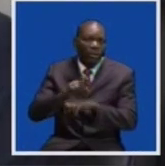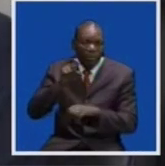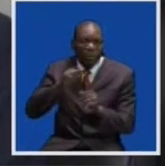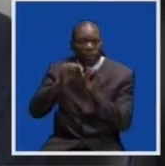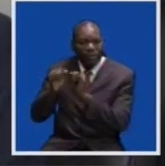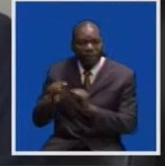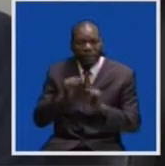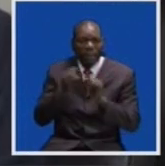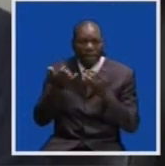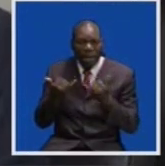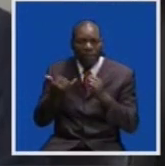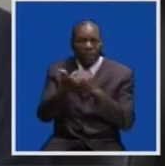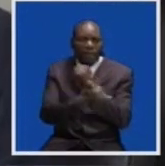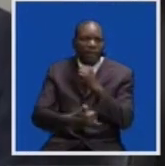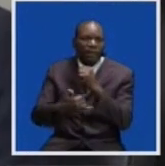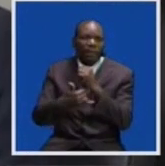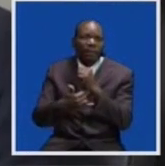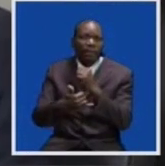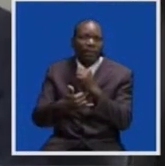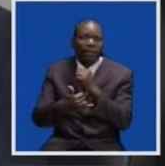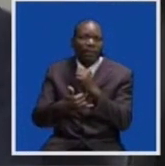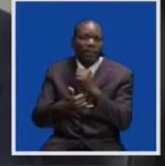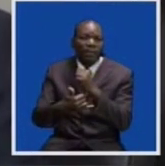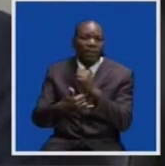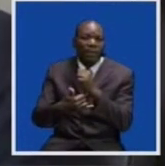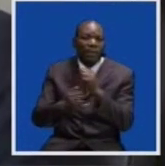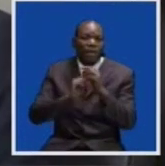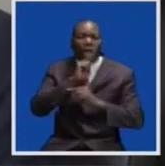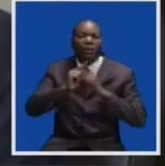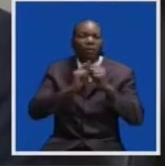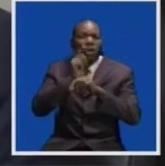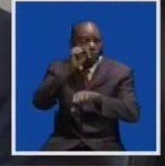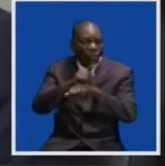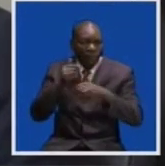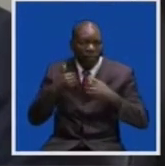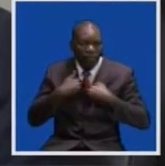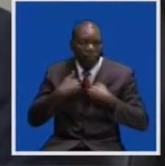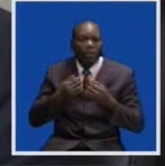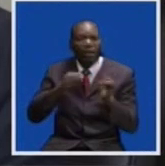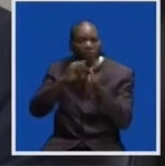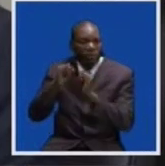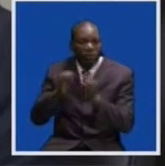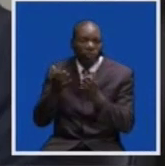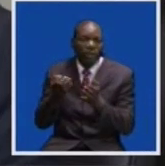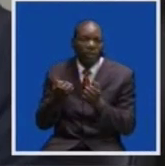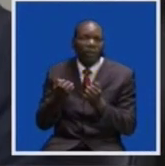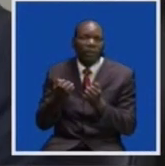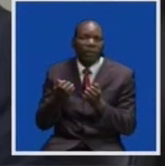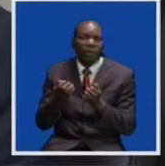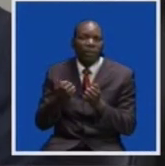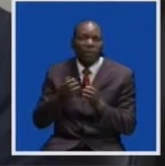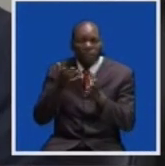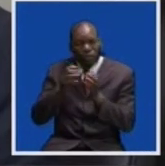into the country now, and we have global projects that we'd like to implement that are designed to increase